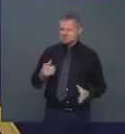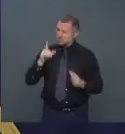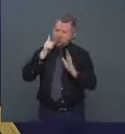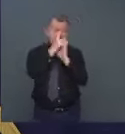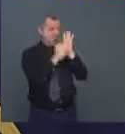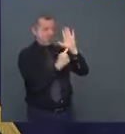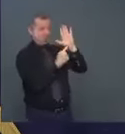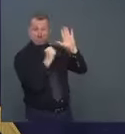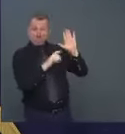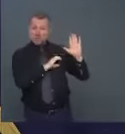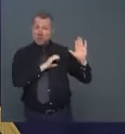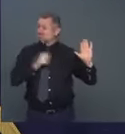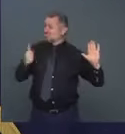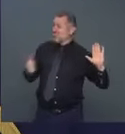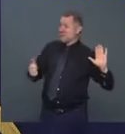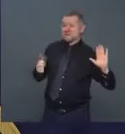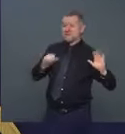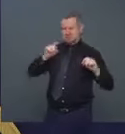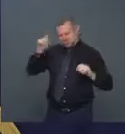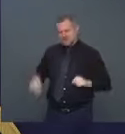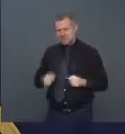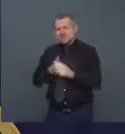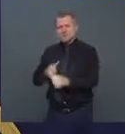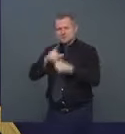to enforce the law doesn't wear a mask.